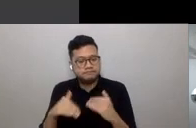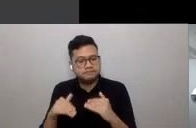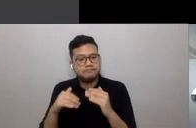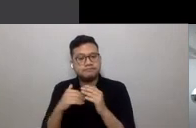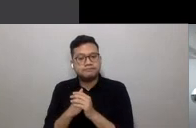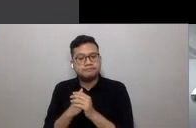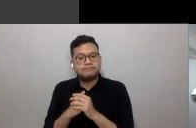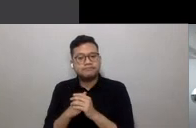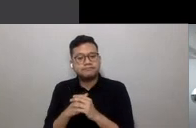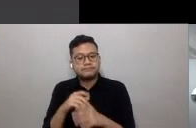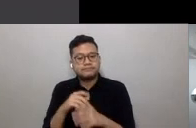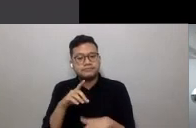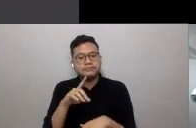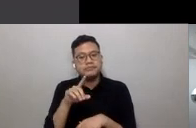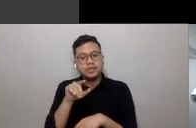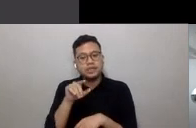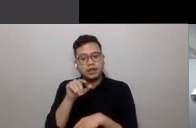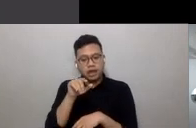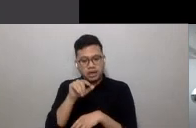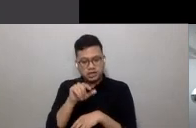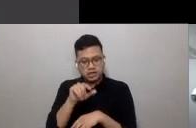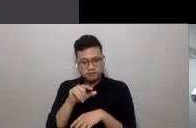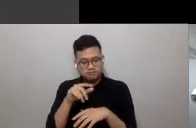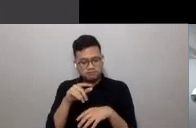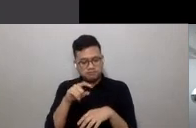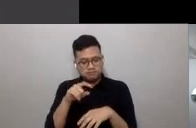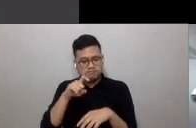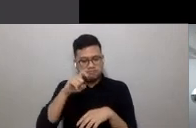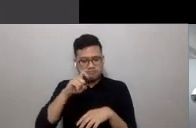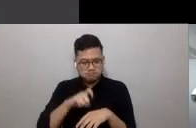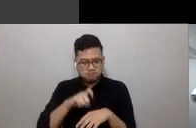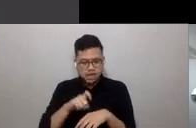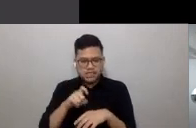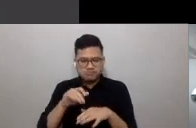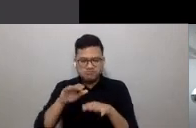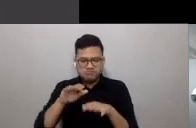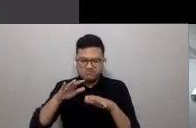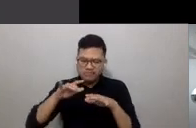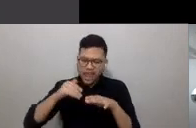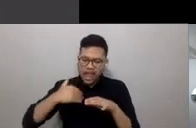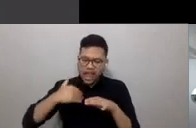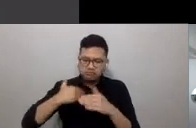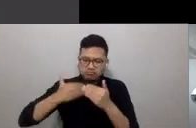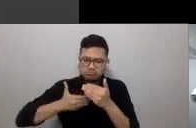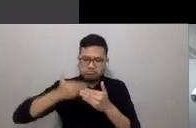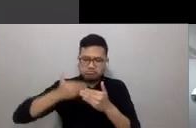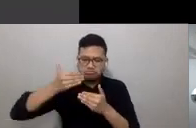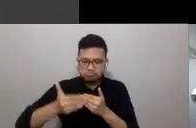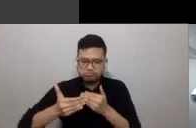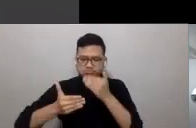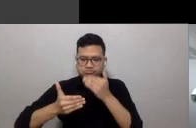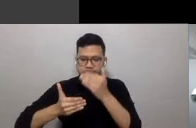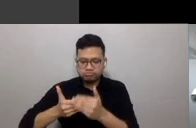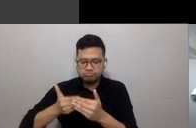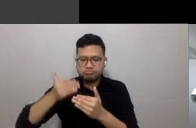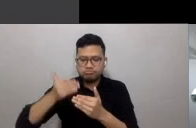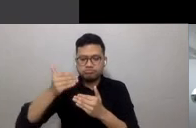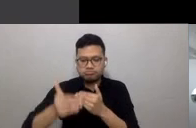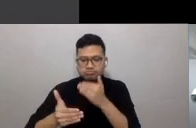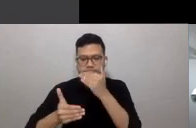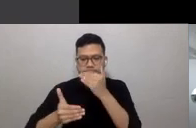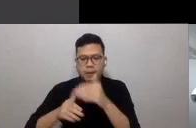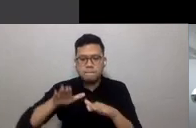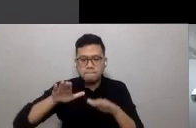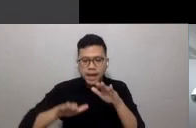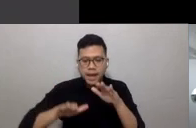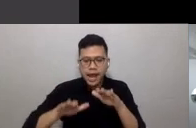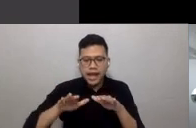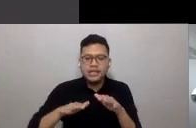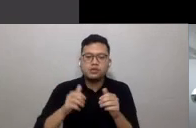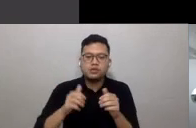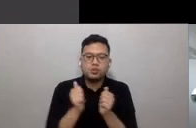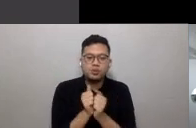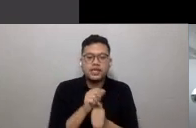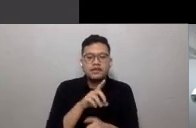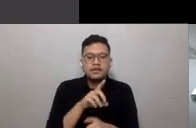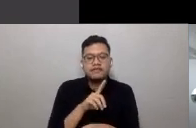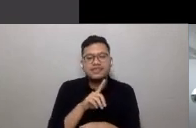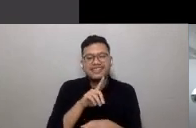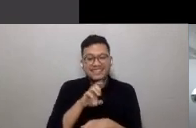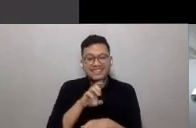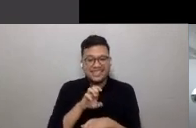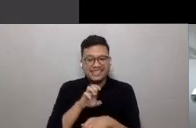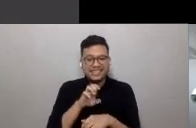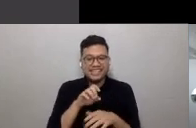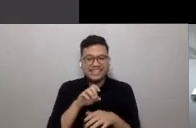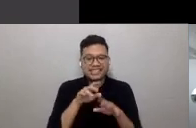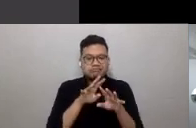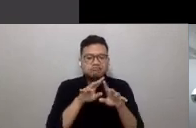Dedensification strategies should be phaseable according to the circumstances, balanced with decentralisation strategies that look at